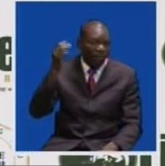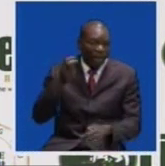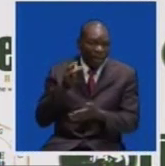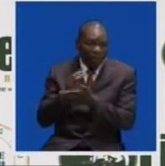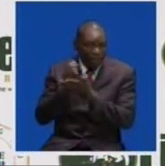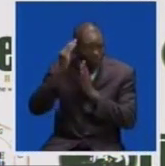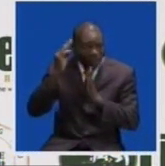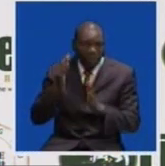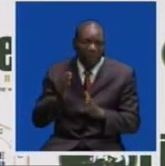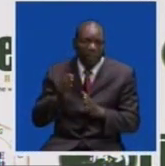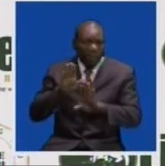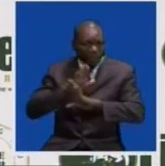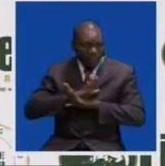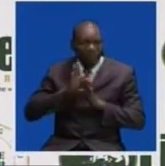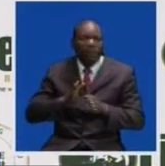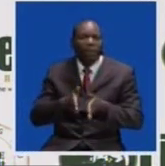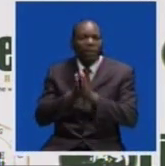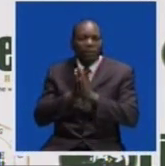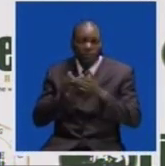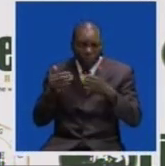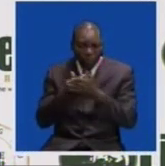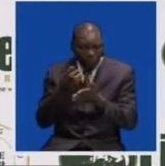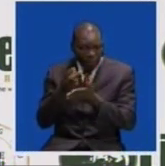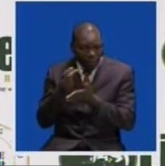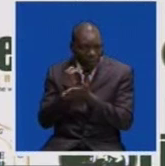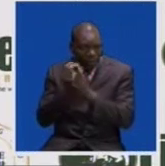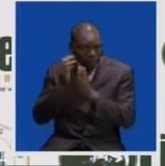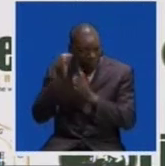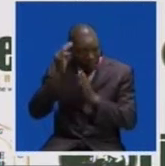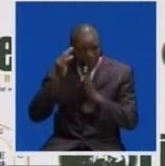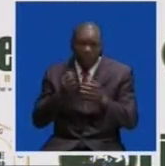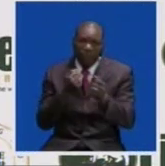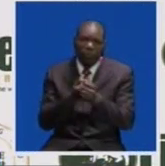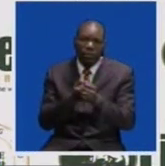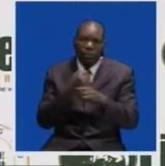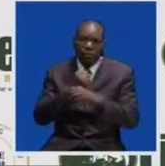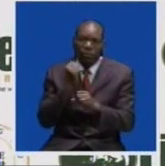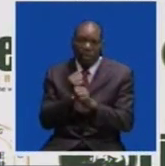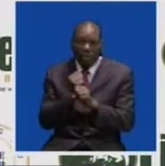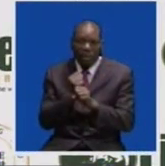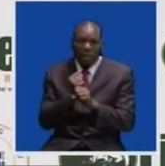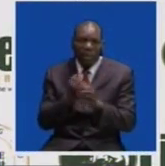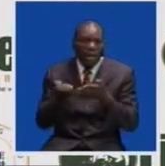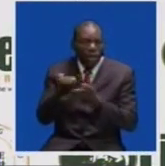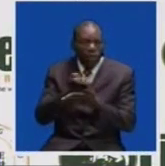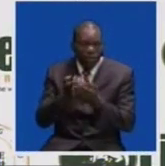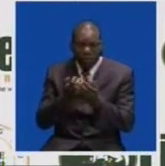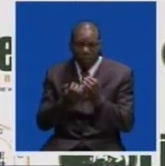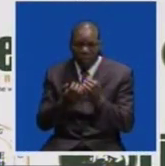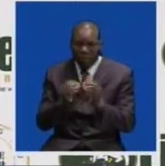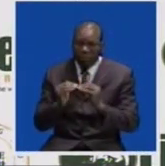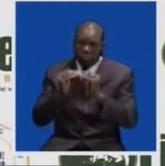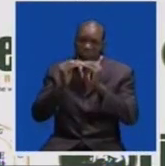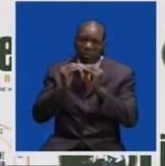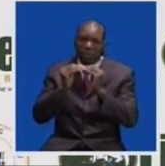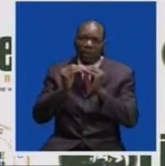support new finance minister Wallyangandu in his endeavor to stabilize the economy. Ms. Muttati says improving the economy should be a collective